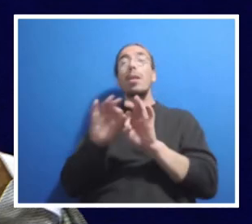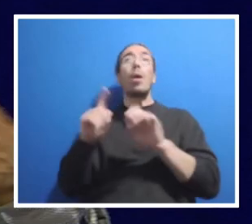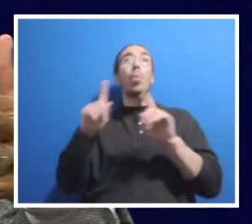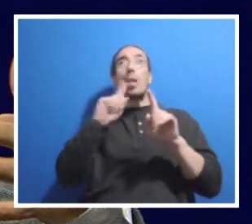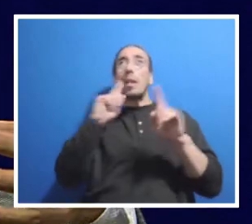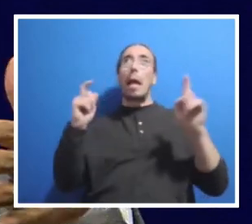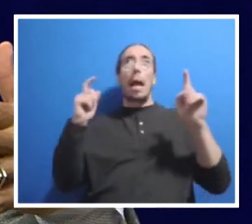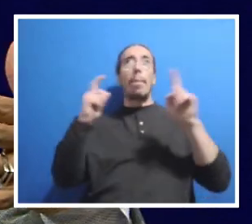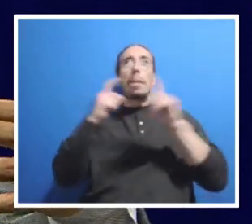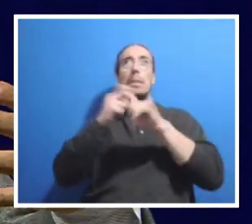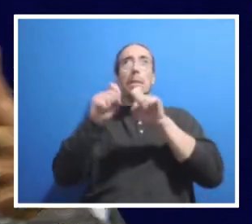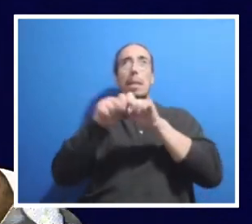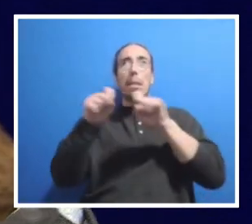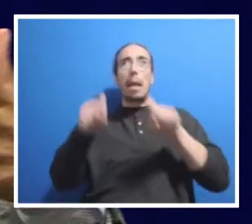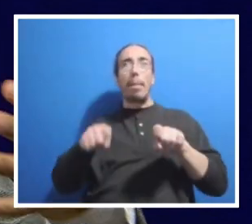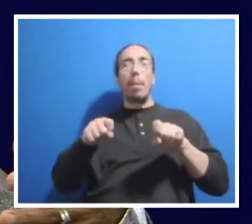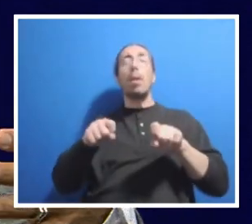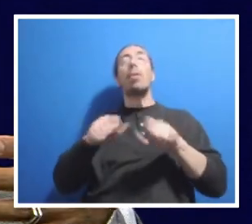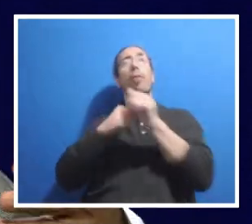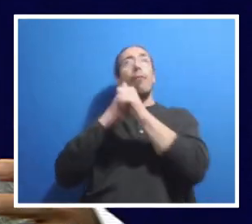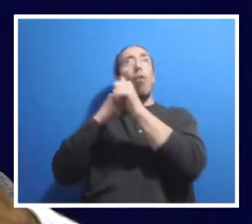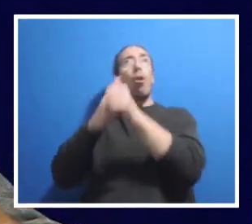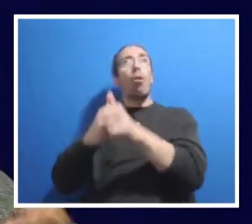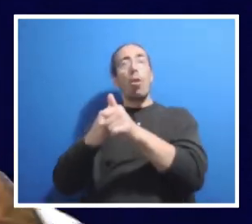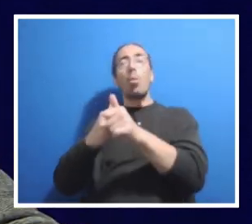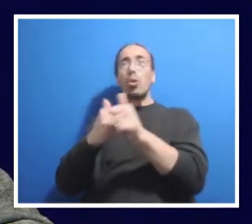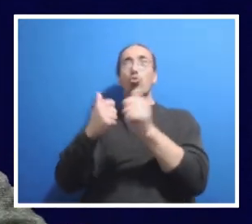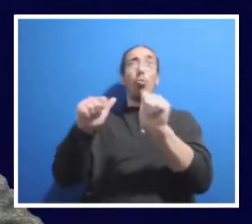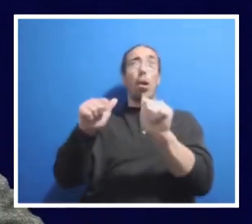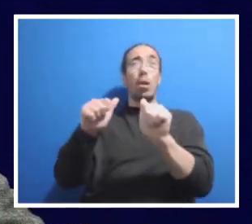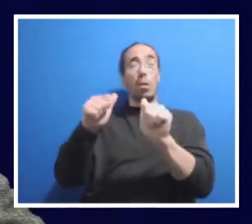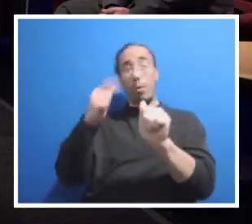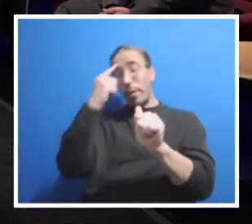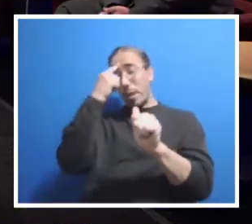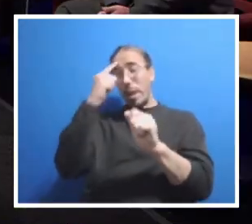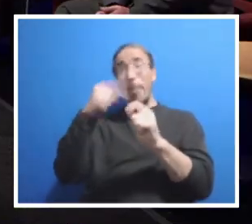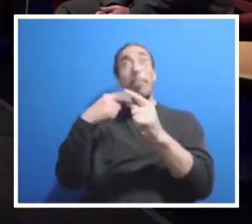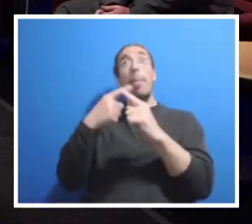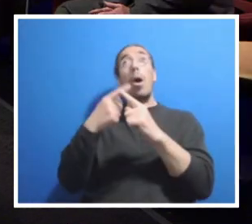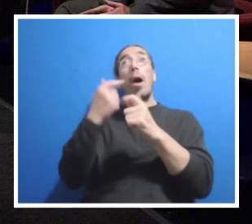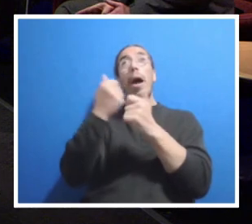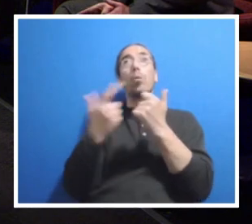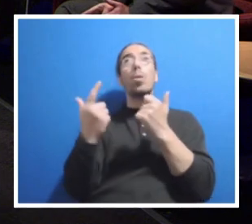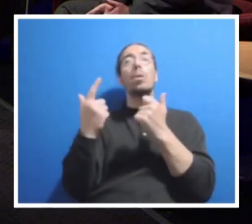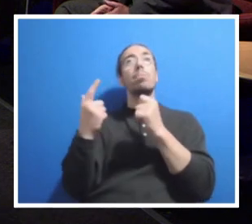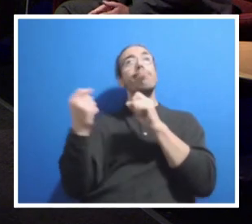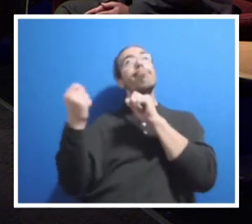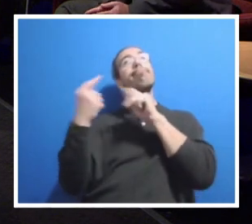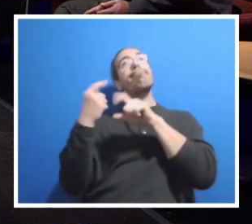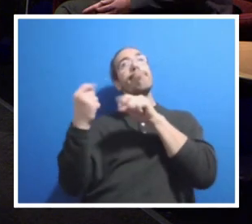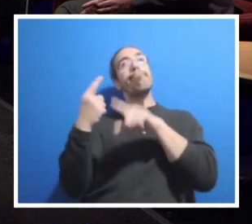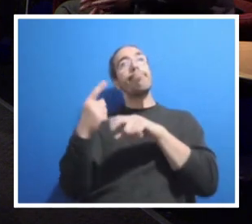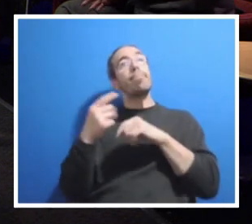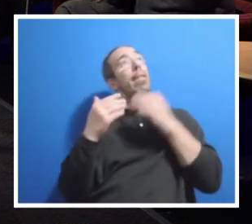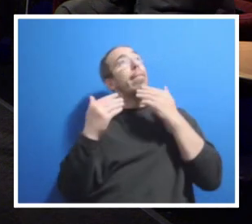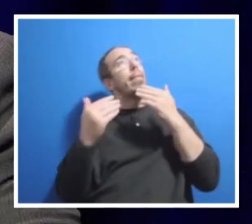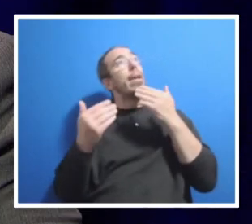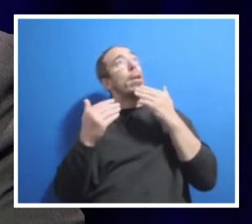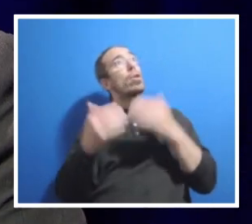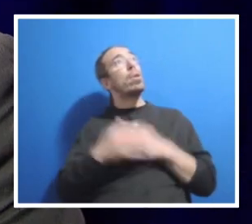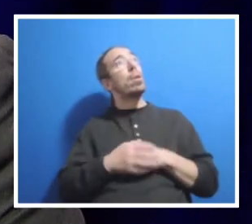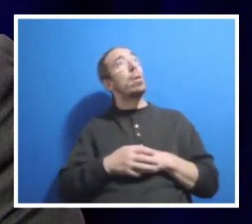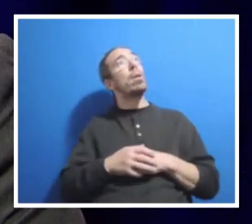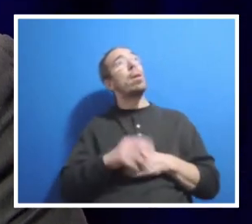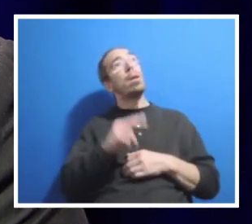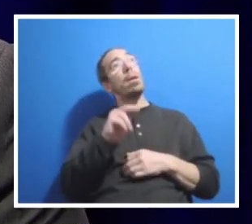and we're trying to do it in a truly mindful way that involves everyone's input. Thank you both for your input on that one. Neely, we have a